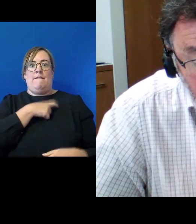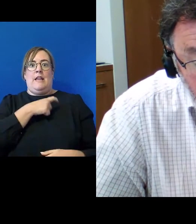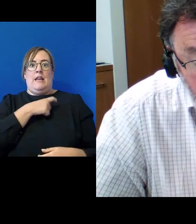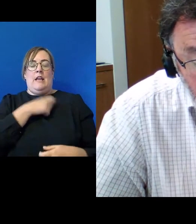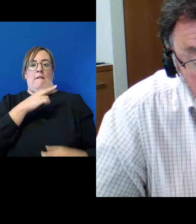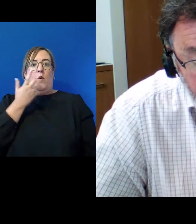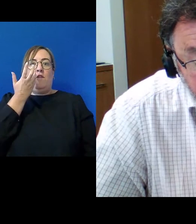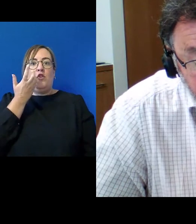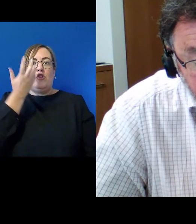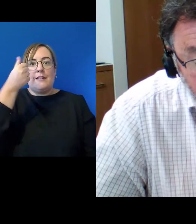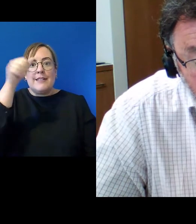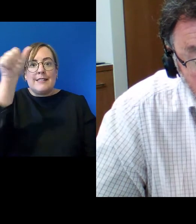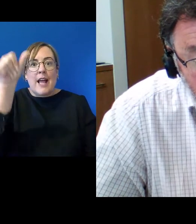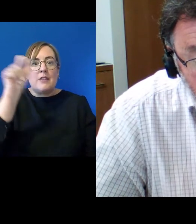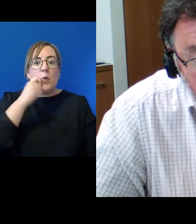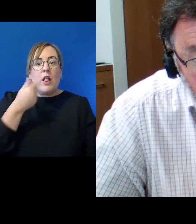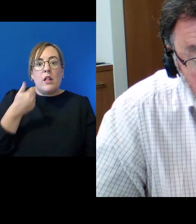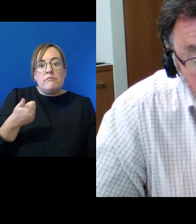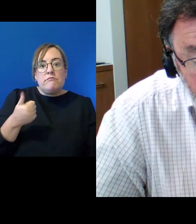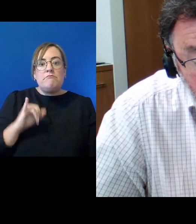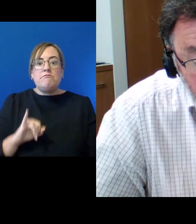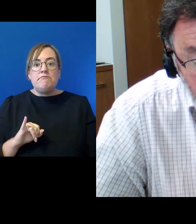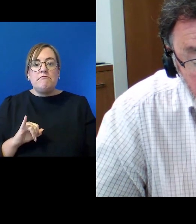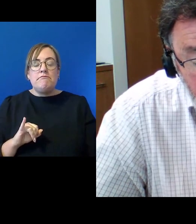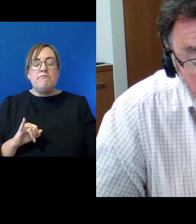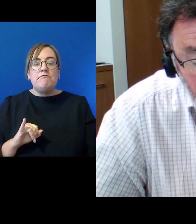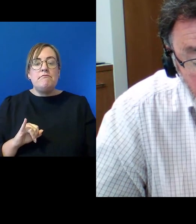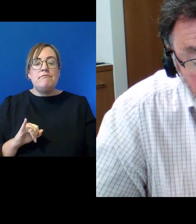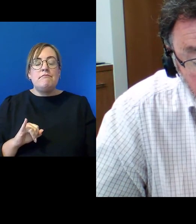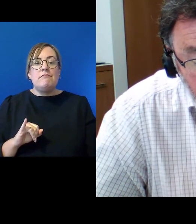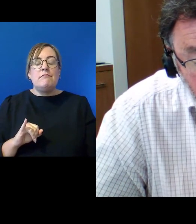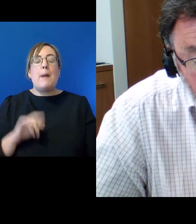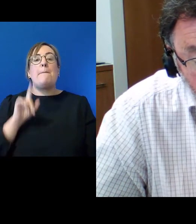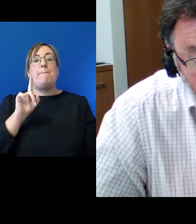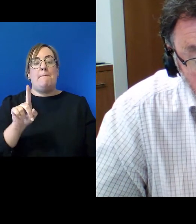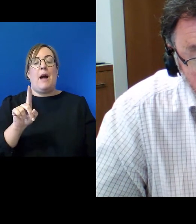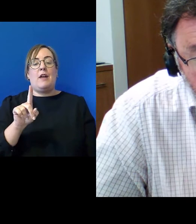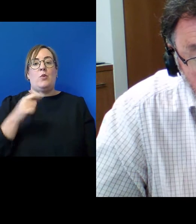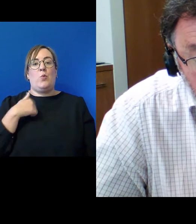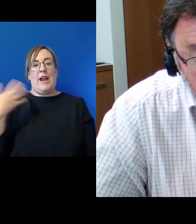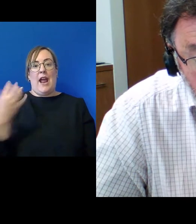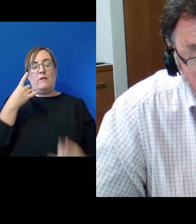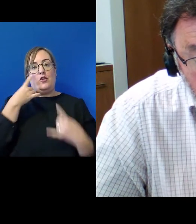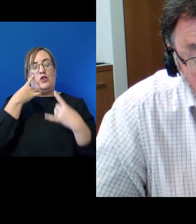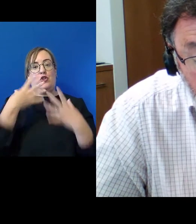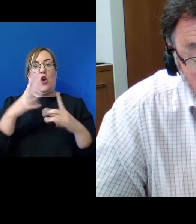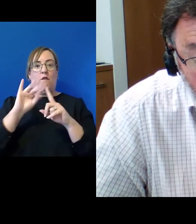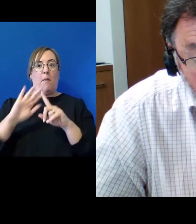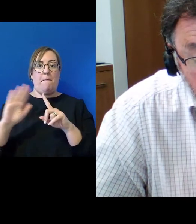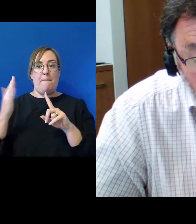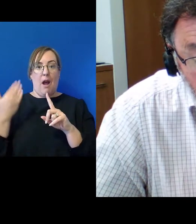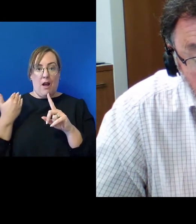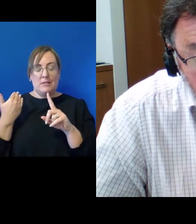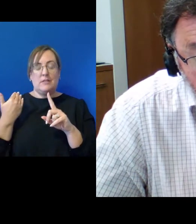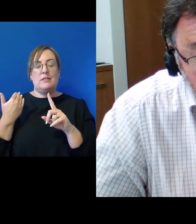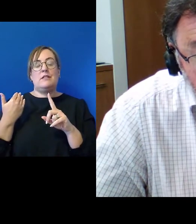future success. Yet the national consensus over the need to address the wounds of the past is so strong